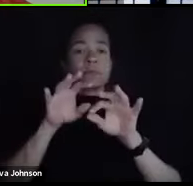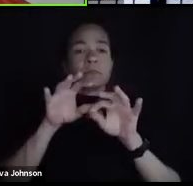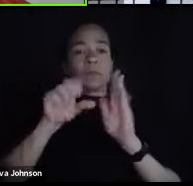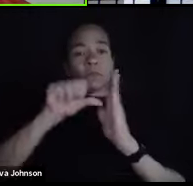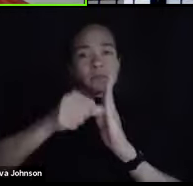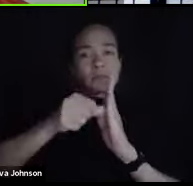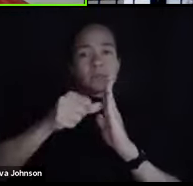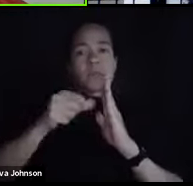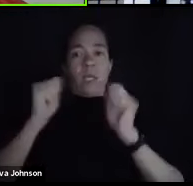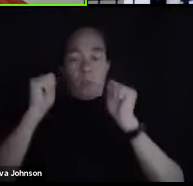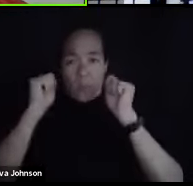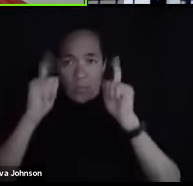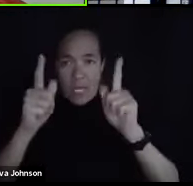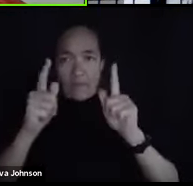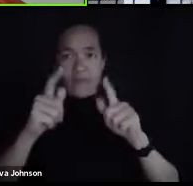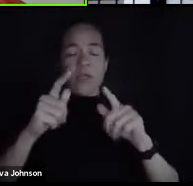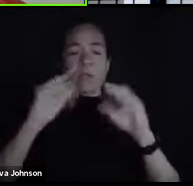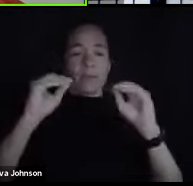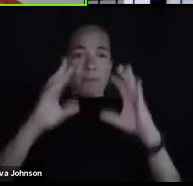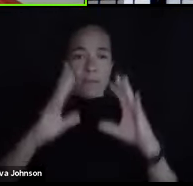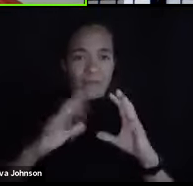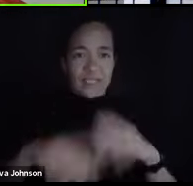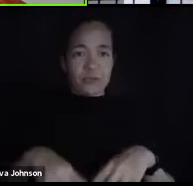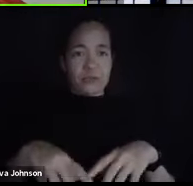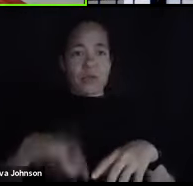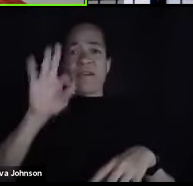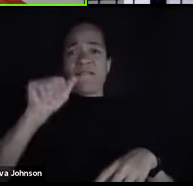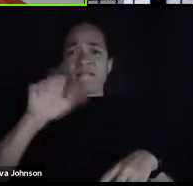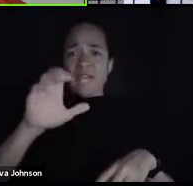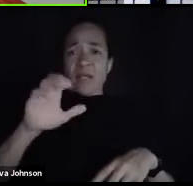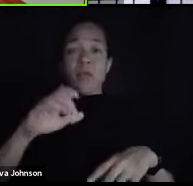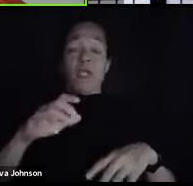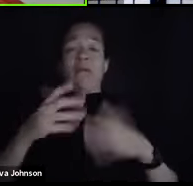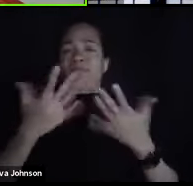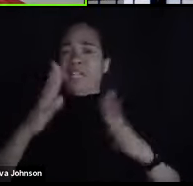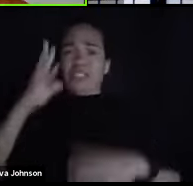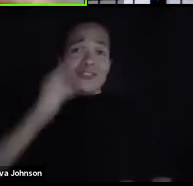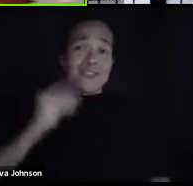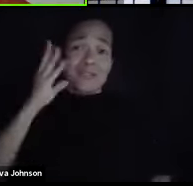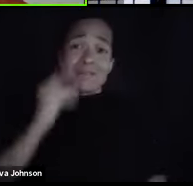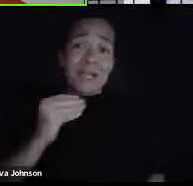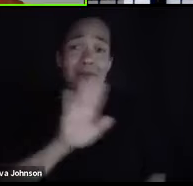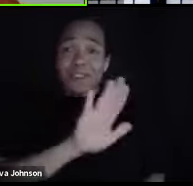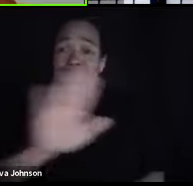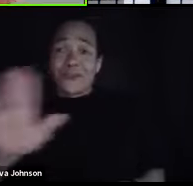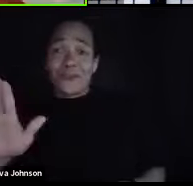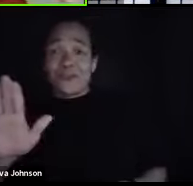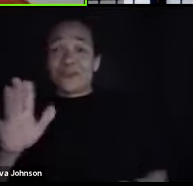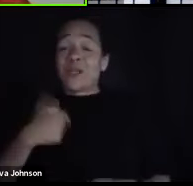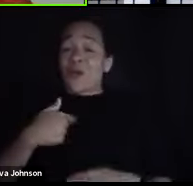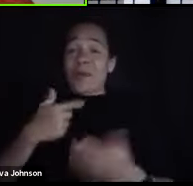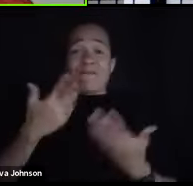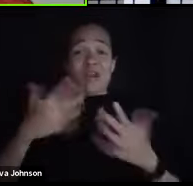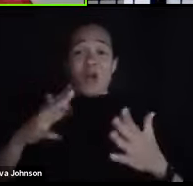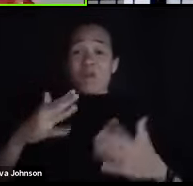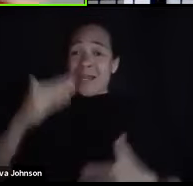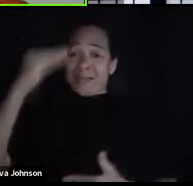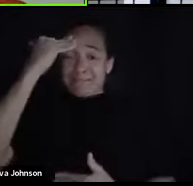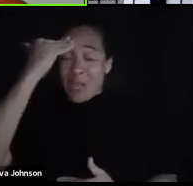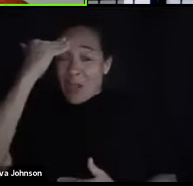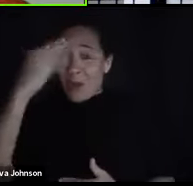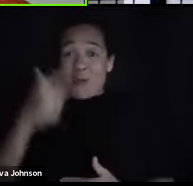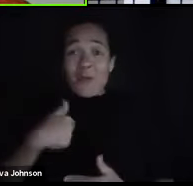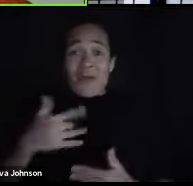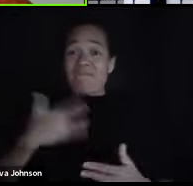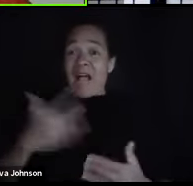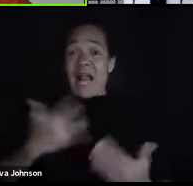every faculty member, every staff member at the University of Louisville has been in the same place that you have. We are in the same shoes. We have felt overwhelmed just